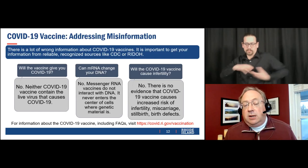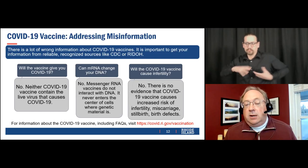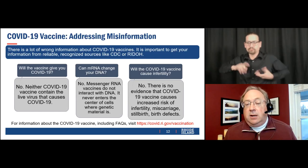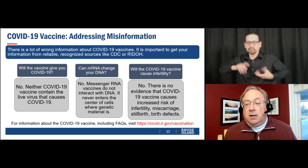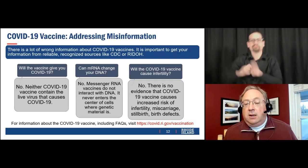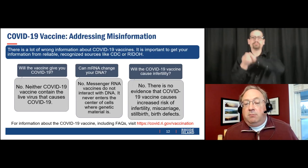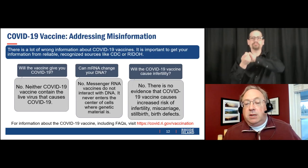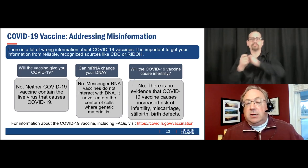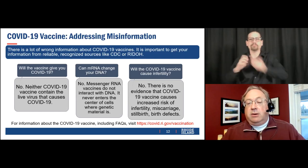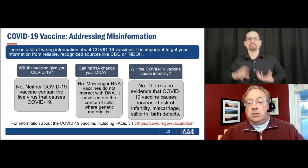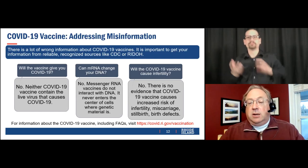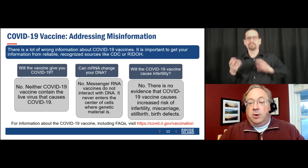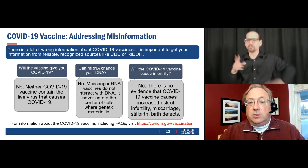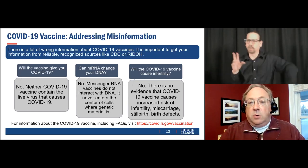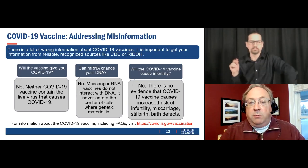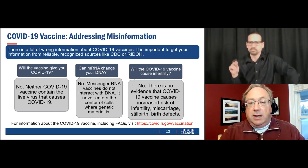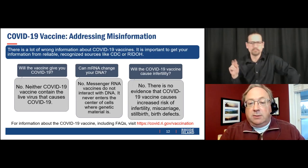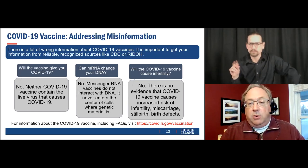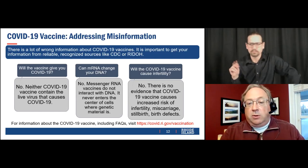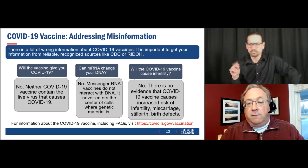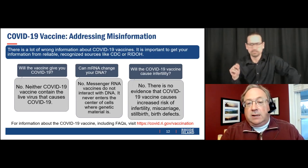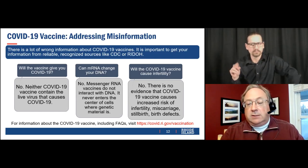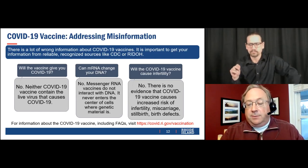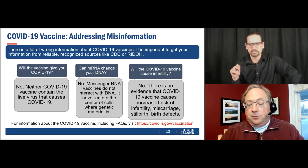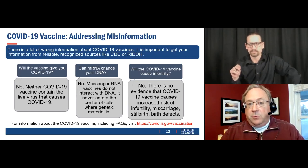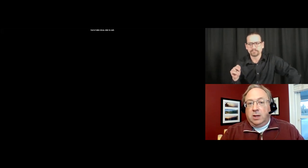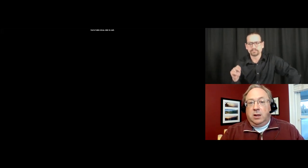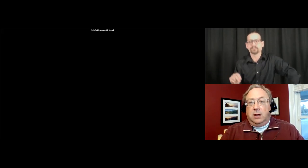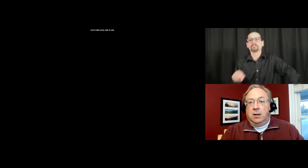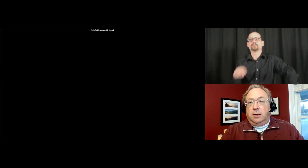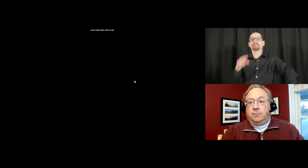infertility, miscarriage, stillbirths, or birth defects.